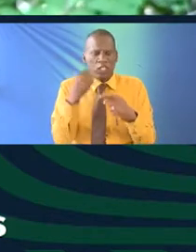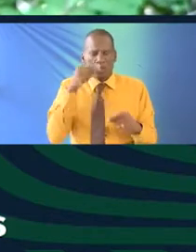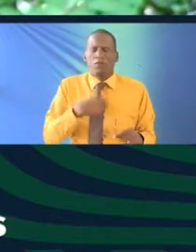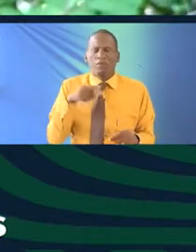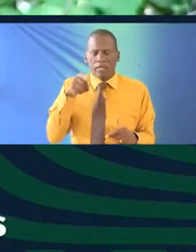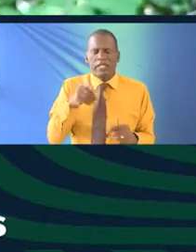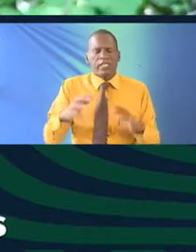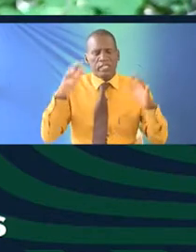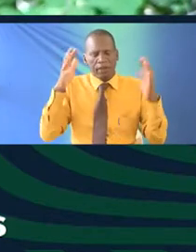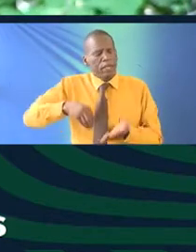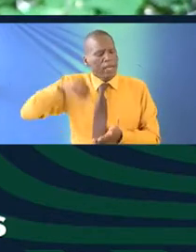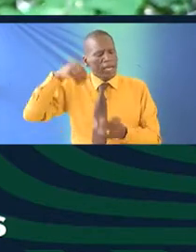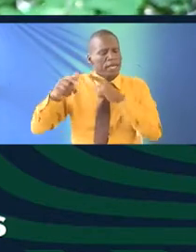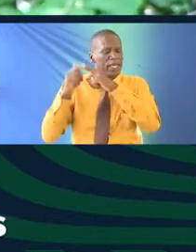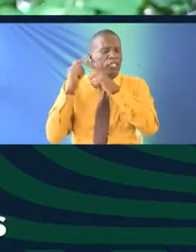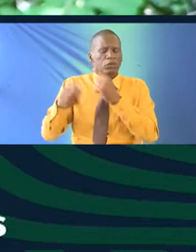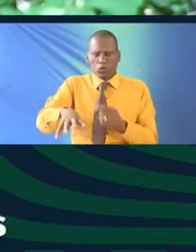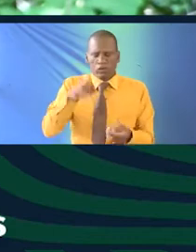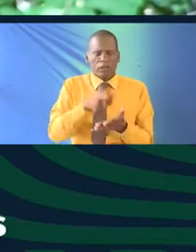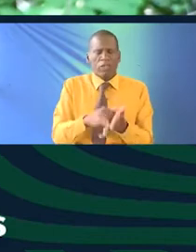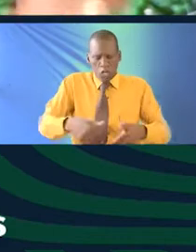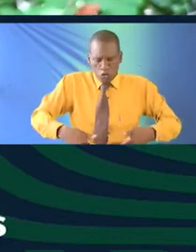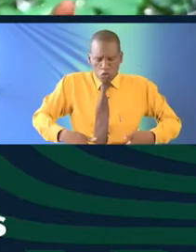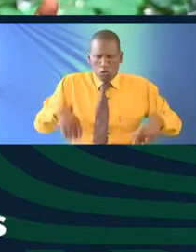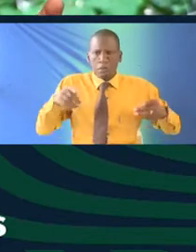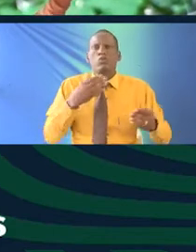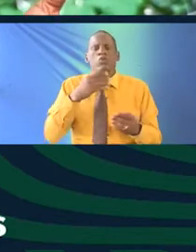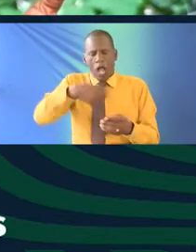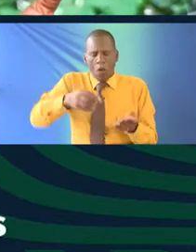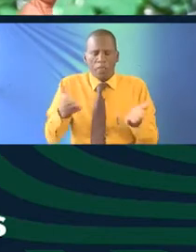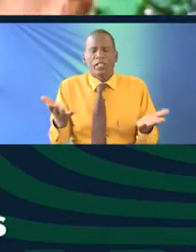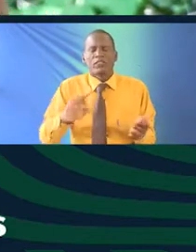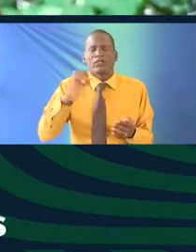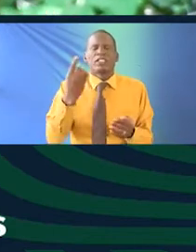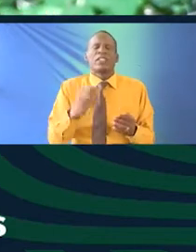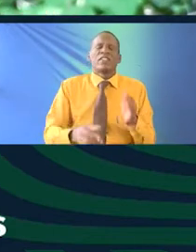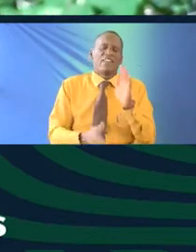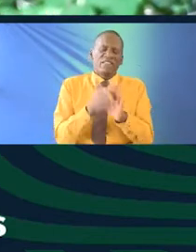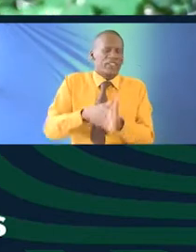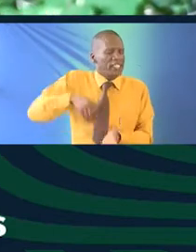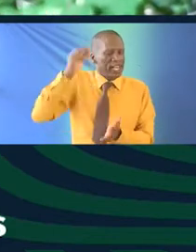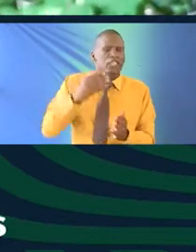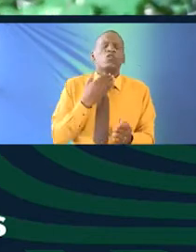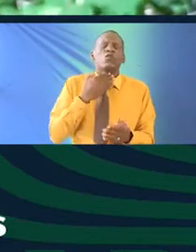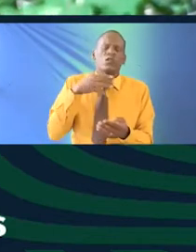me it was a big learning experience to discover that it's young people who want our product right and they're the fastest learners and they want it on Instagram